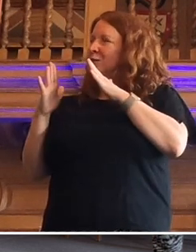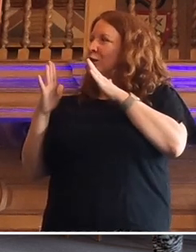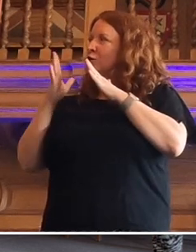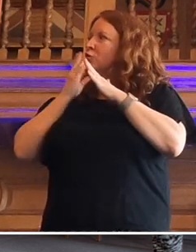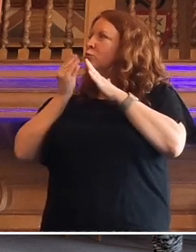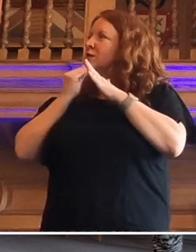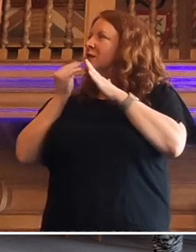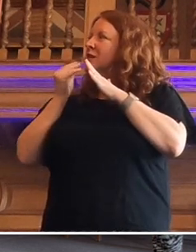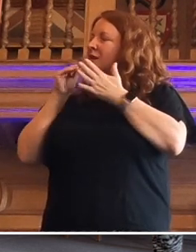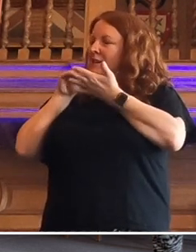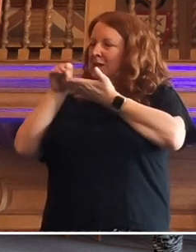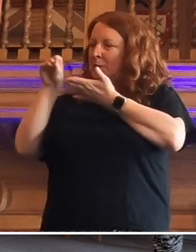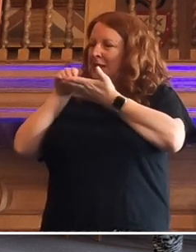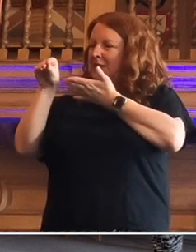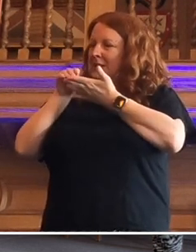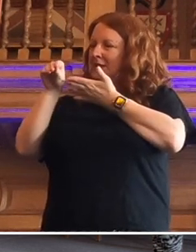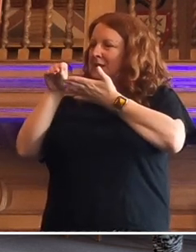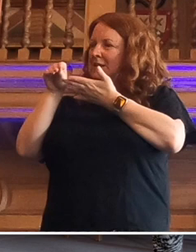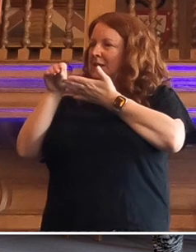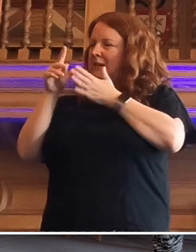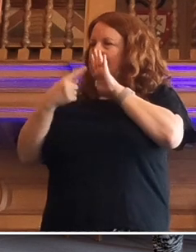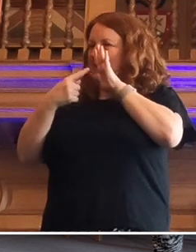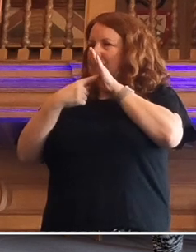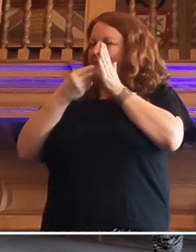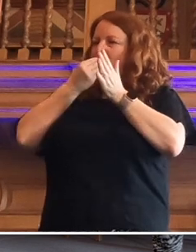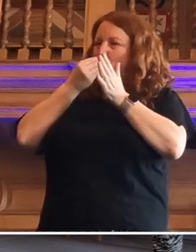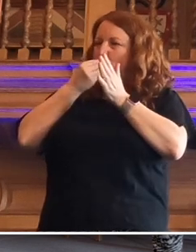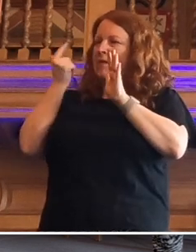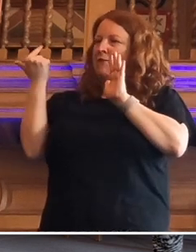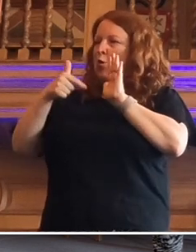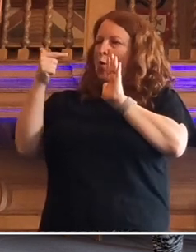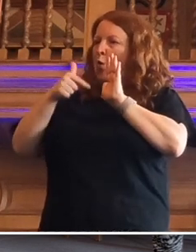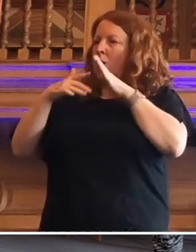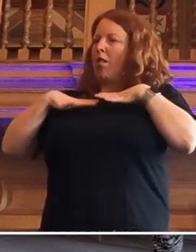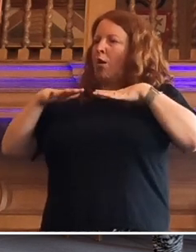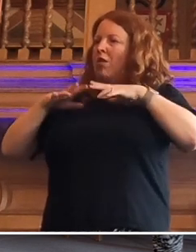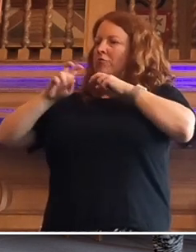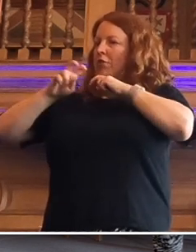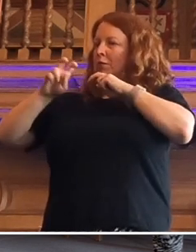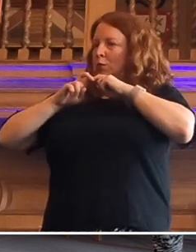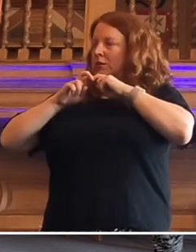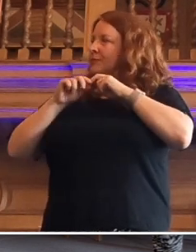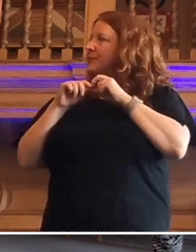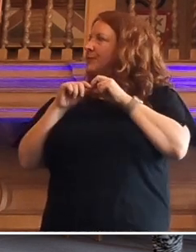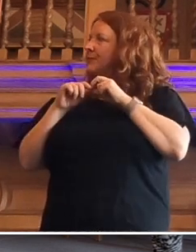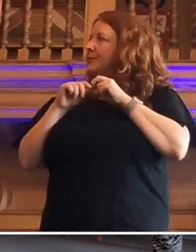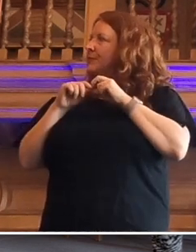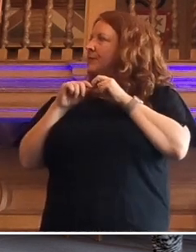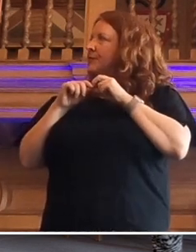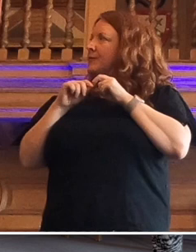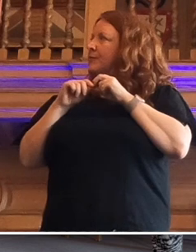spent on essentials, food, fuel, clothing and transport, by